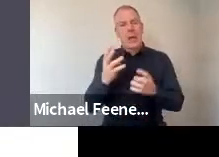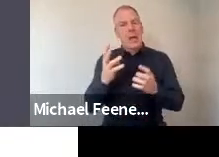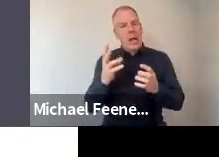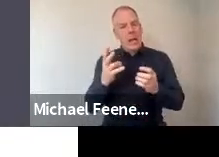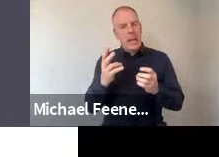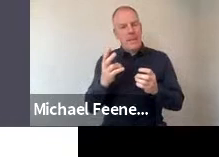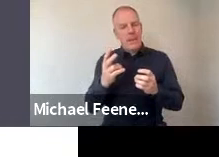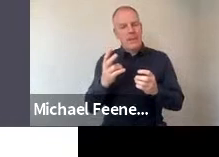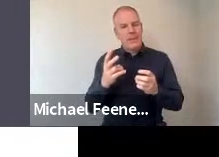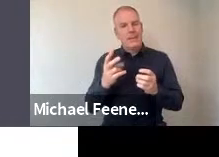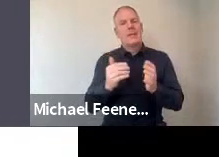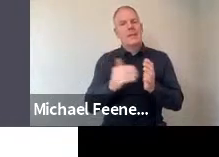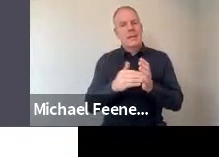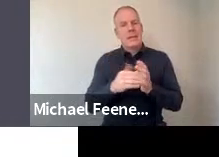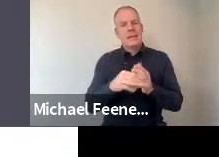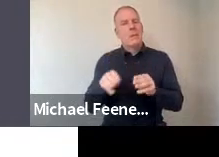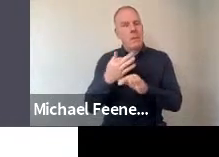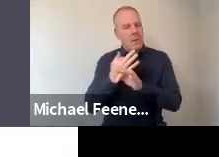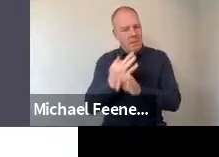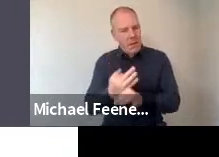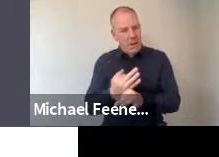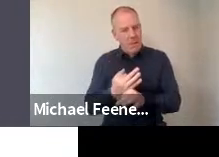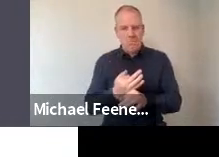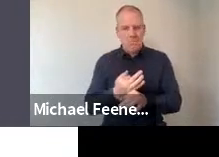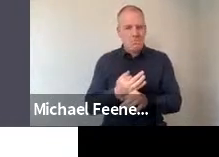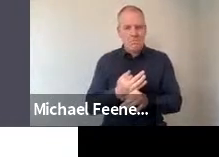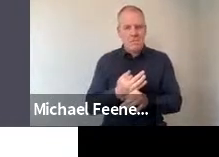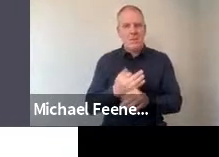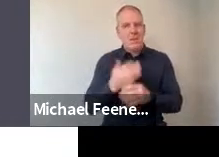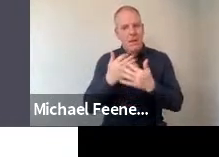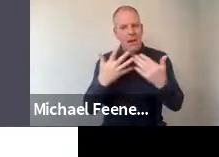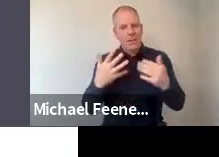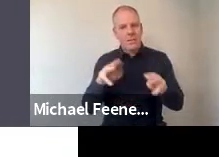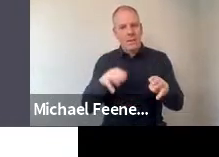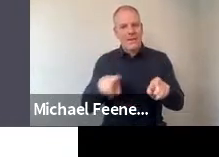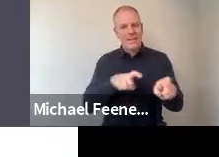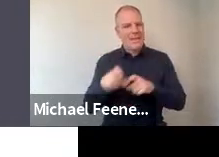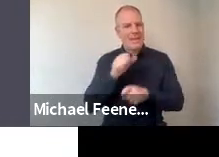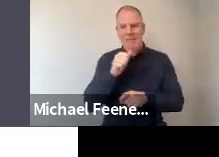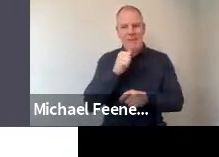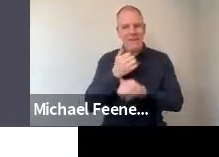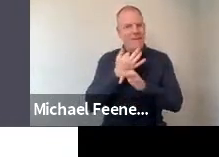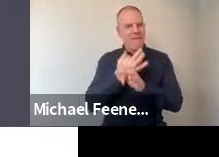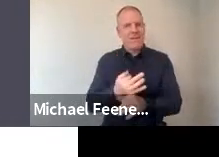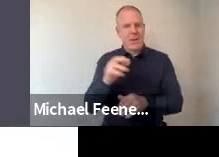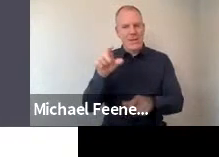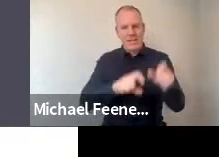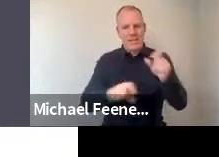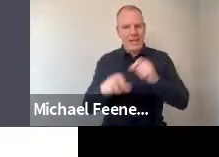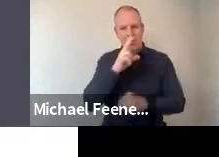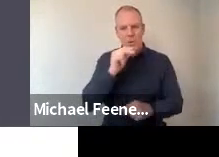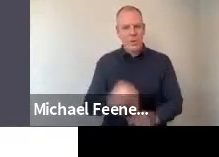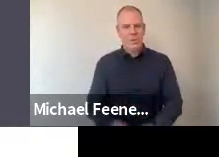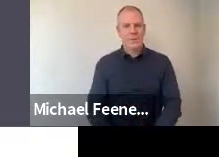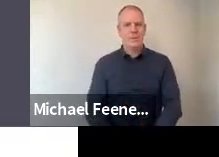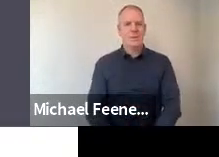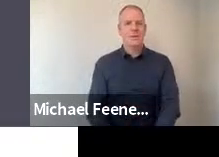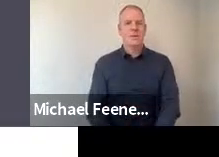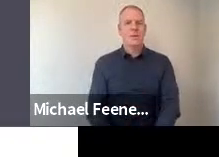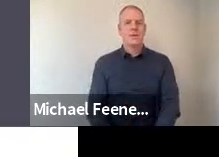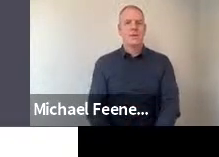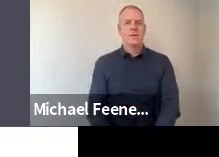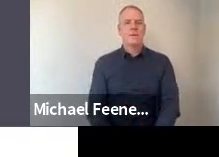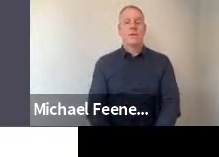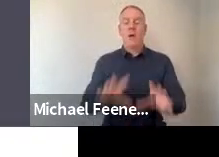bit towards people have been following it, but a lot of people not following science news as well. So the